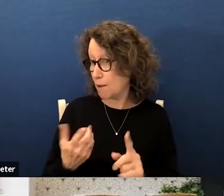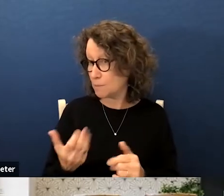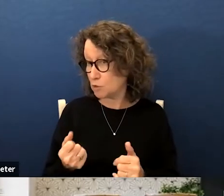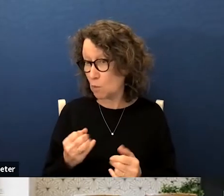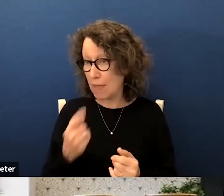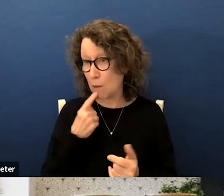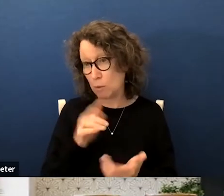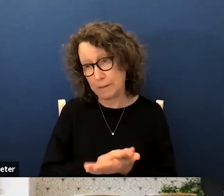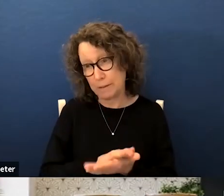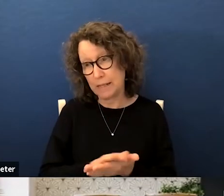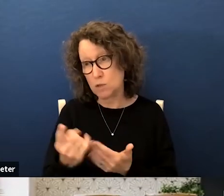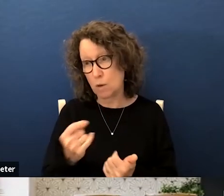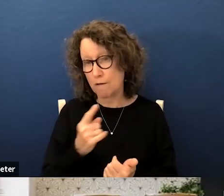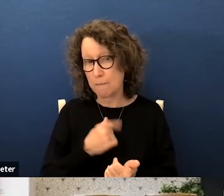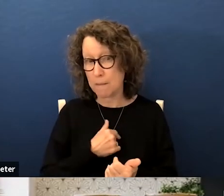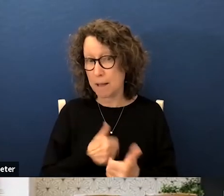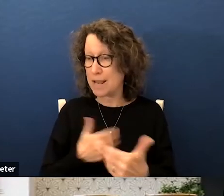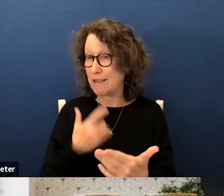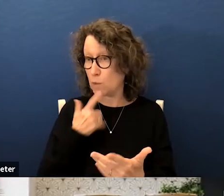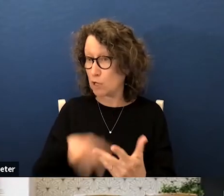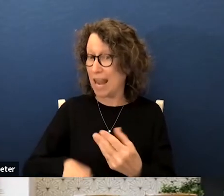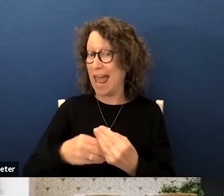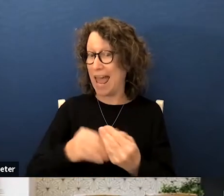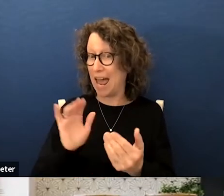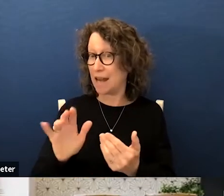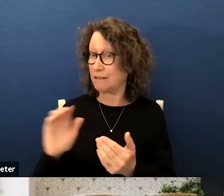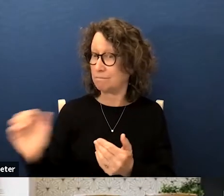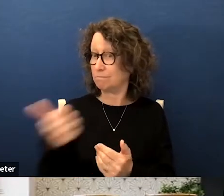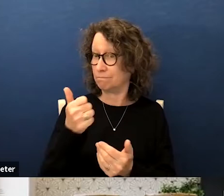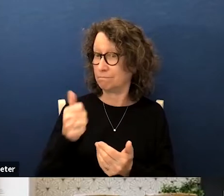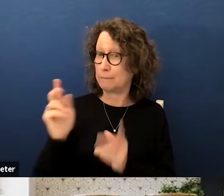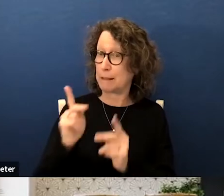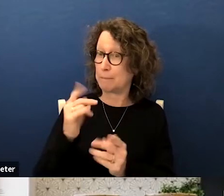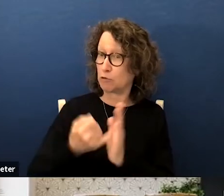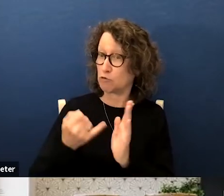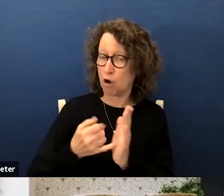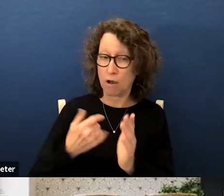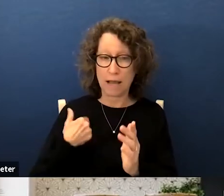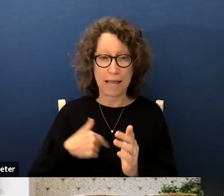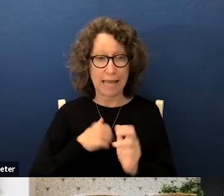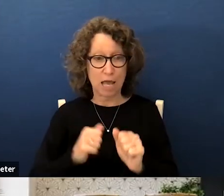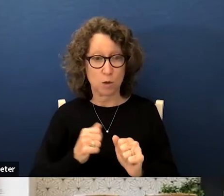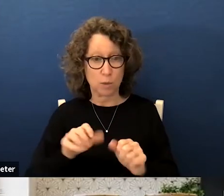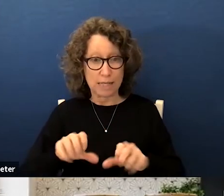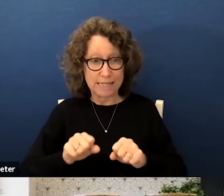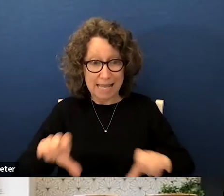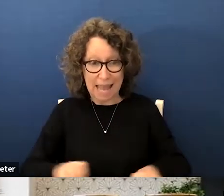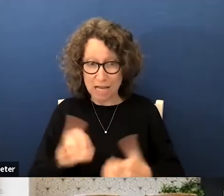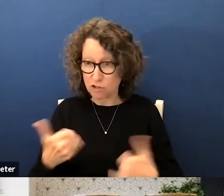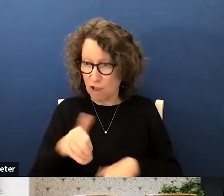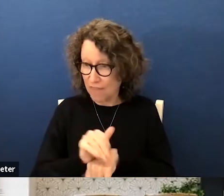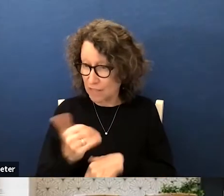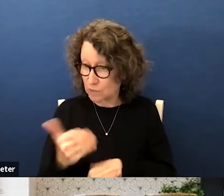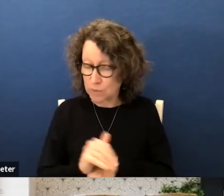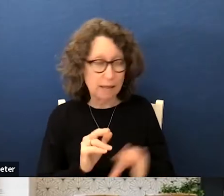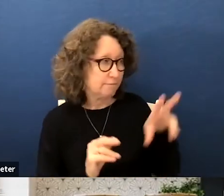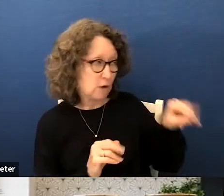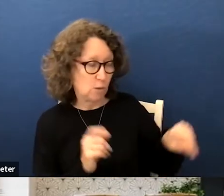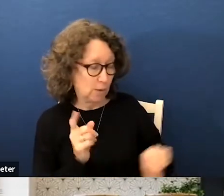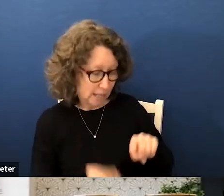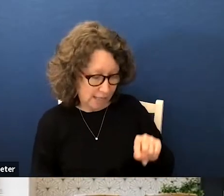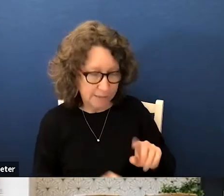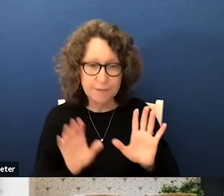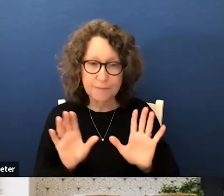i that would be one of my preferences if we could do that so but again it has to be i don't know if we can actually take action on that but no we can okay